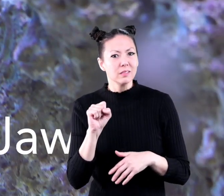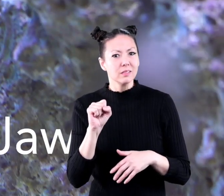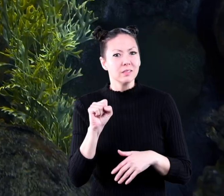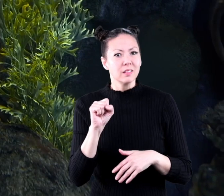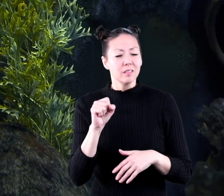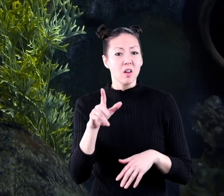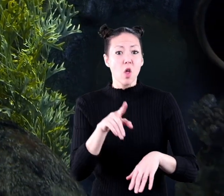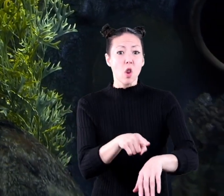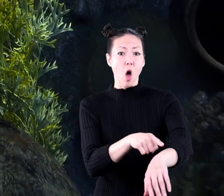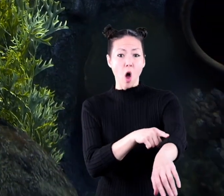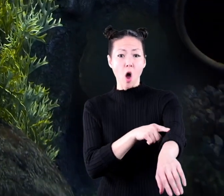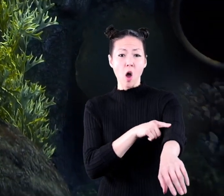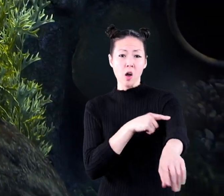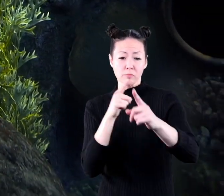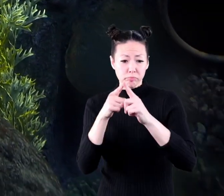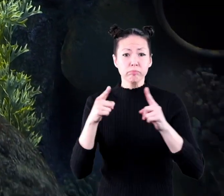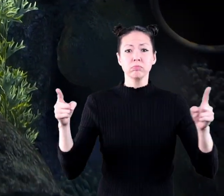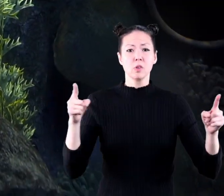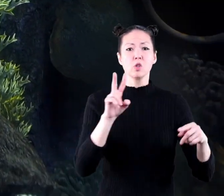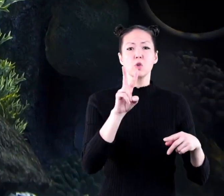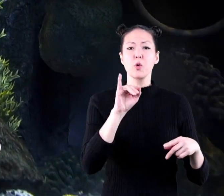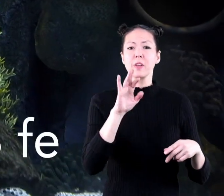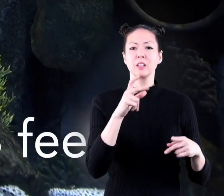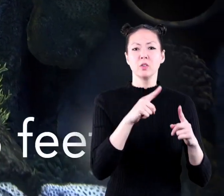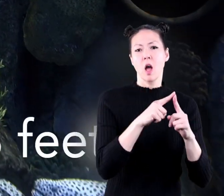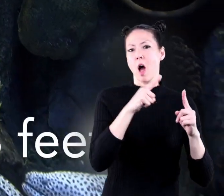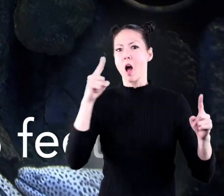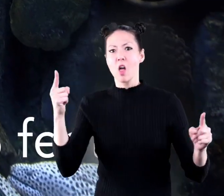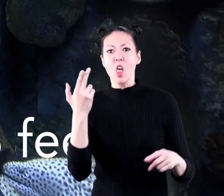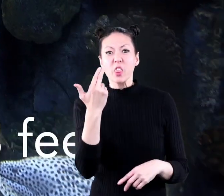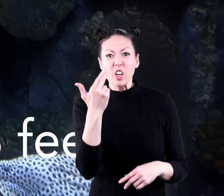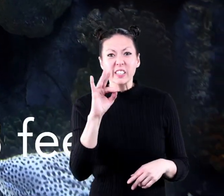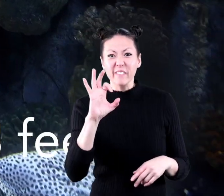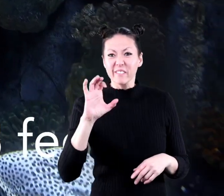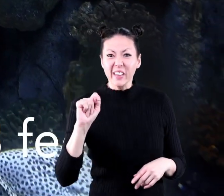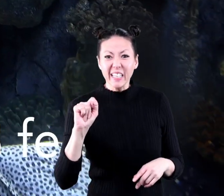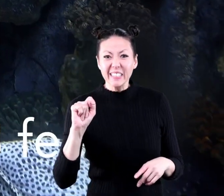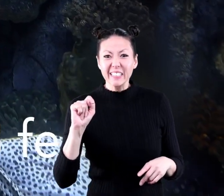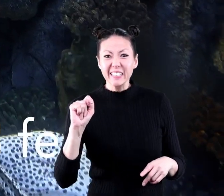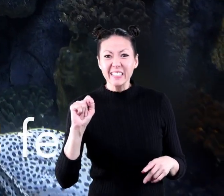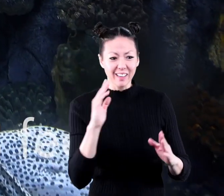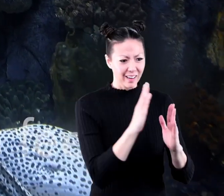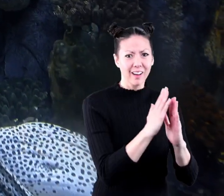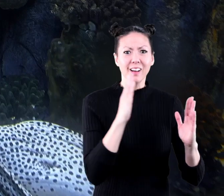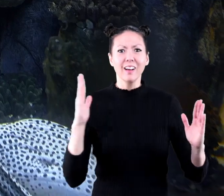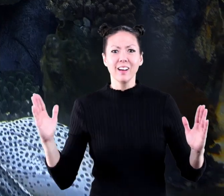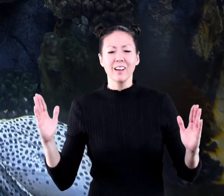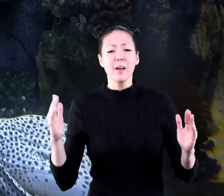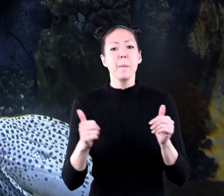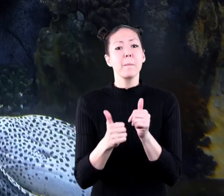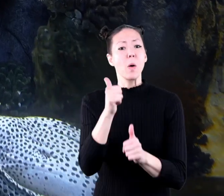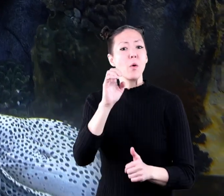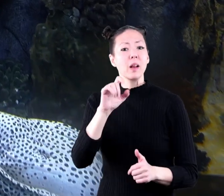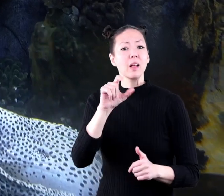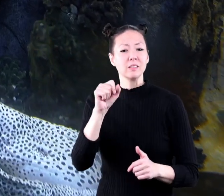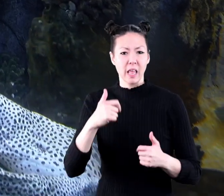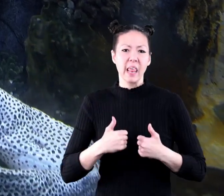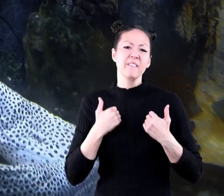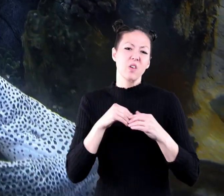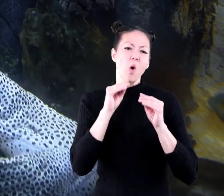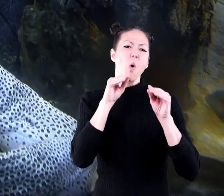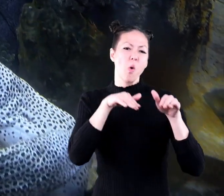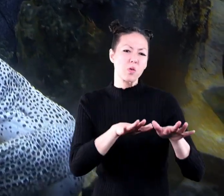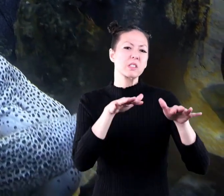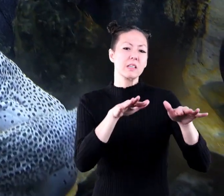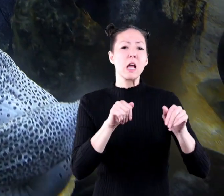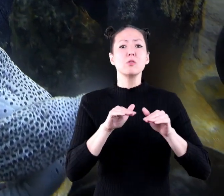they are long in length from two inches to thirteen feet most eels live in